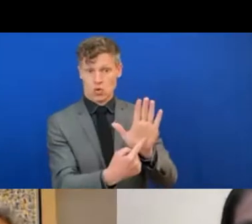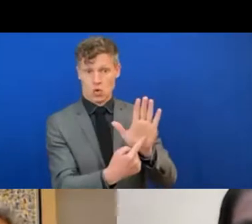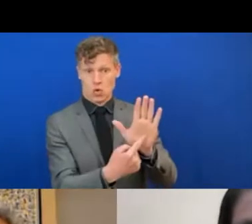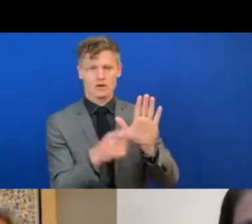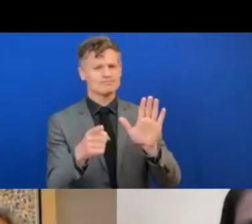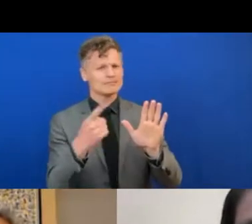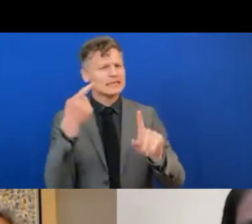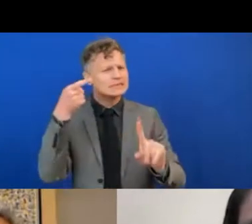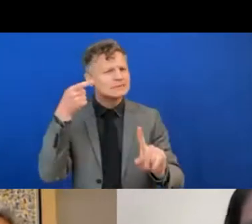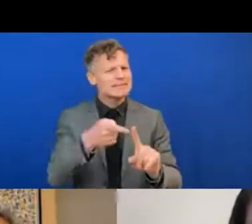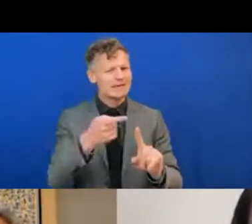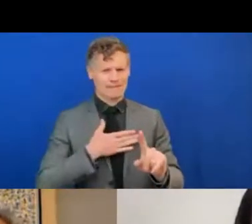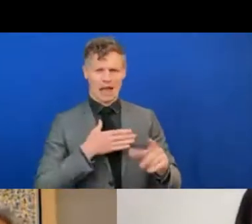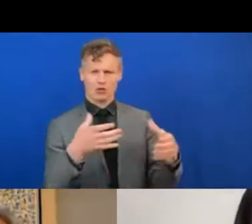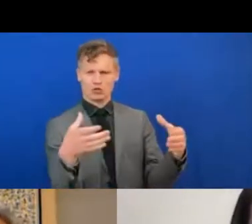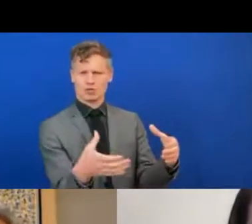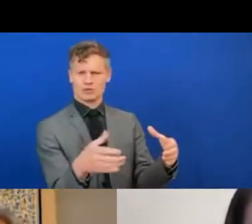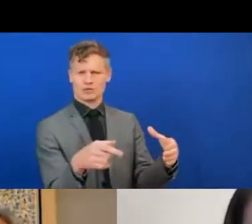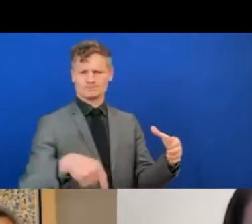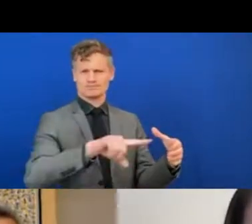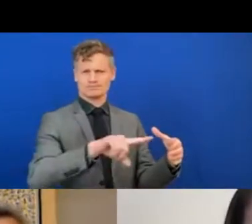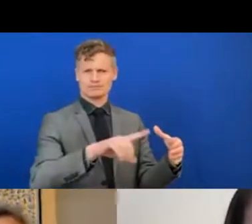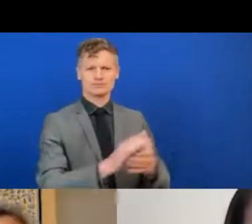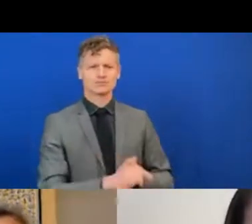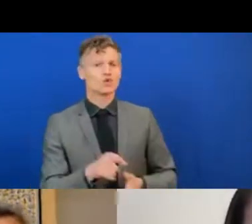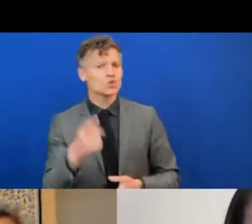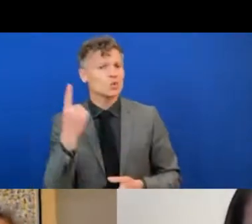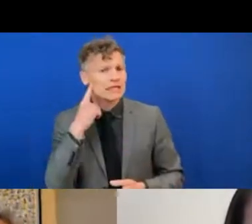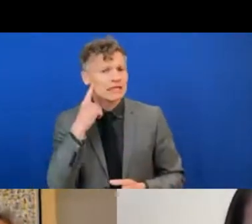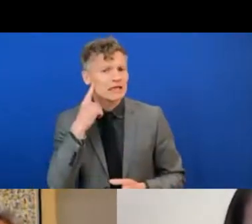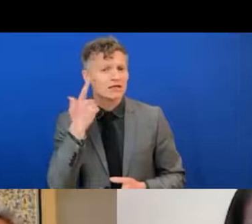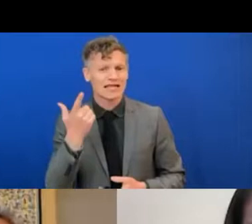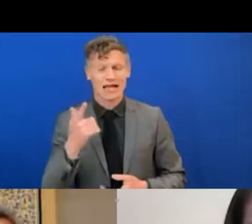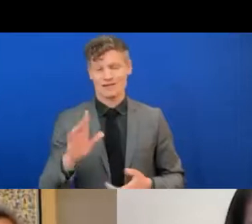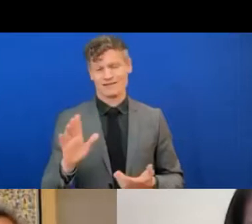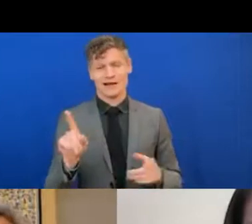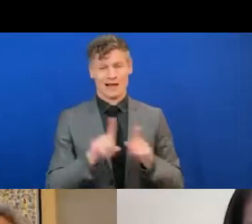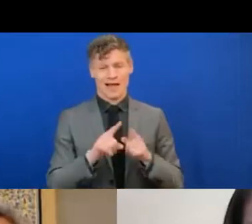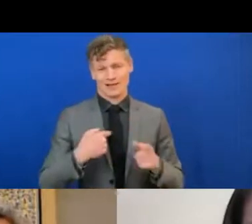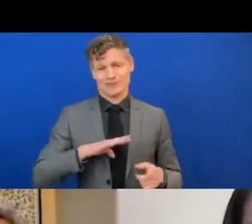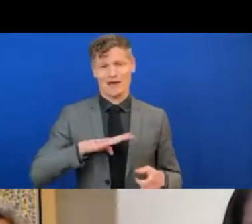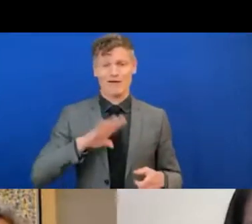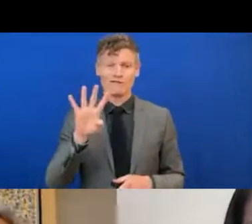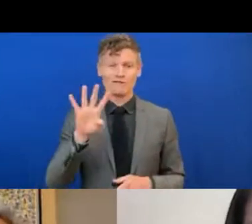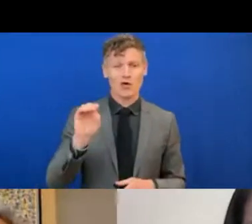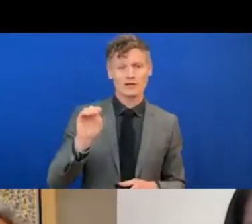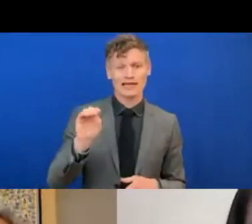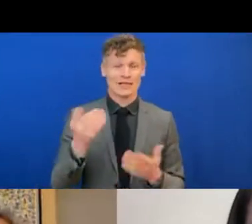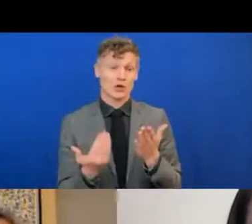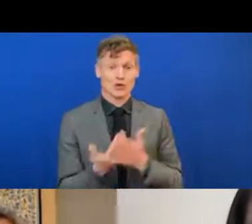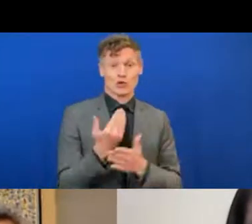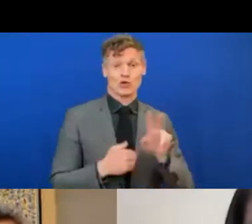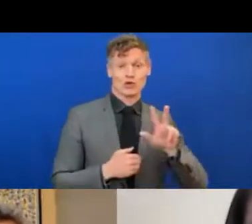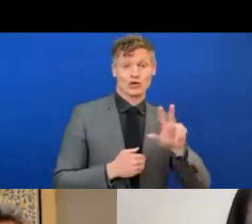work with. When we hear catchphrases such as 40s are the new 30s, 60 the new 50s, we're making